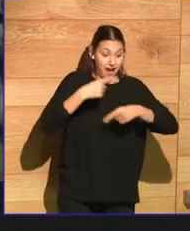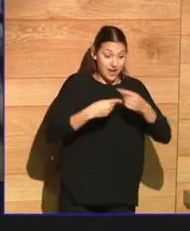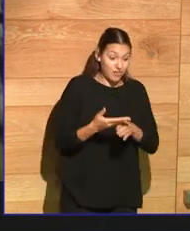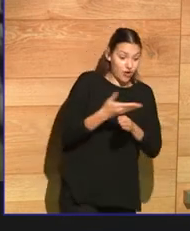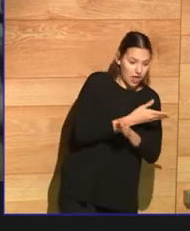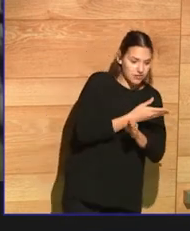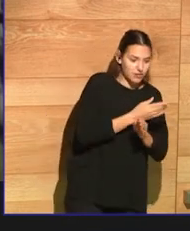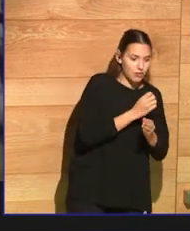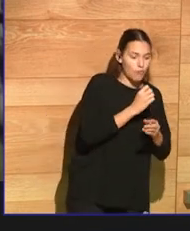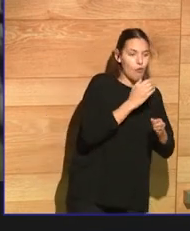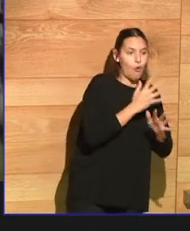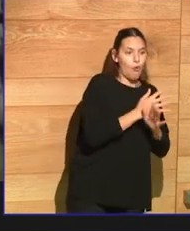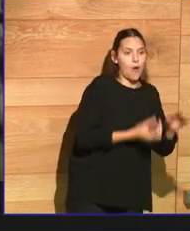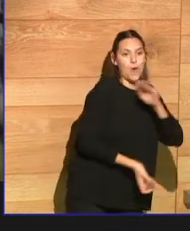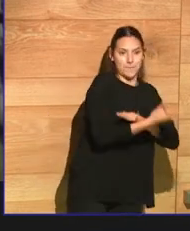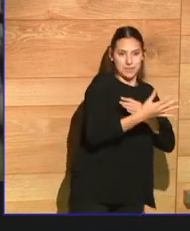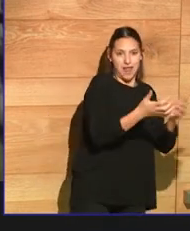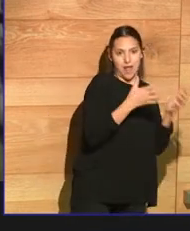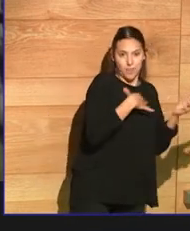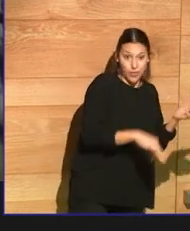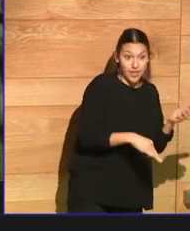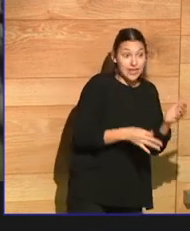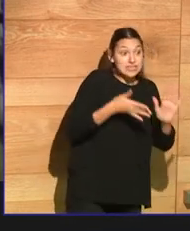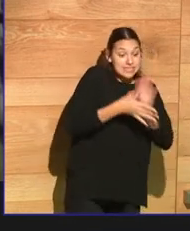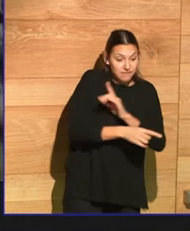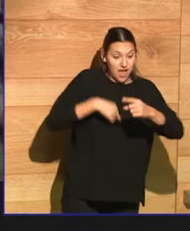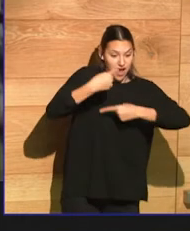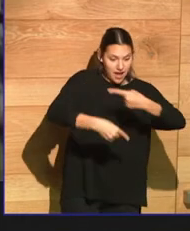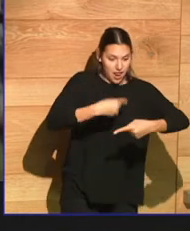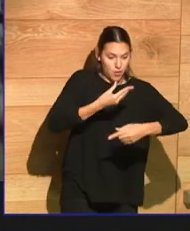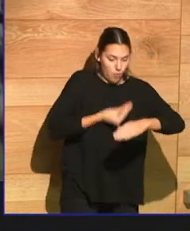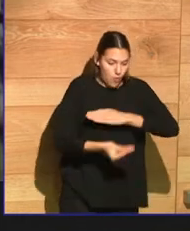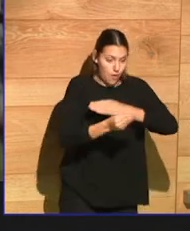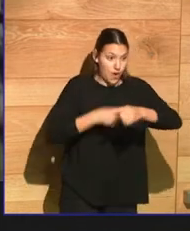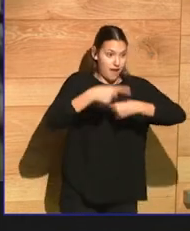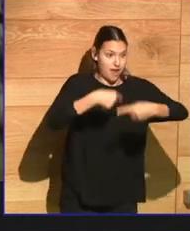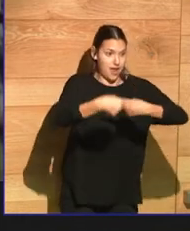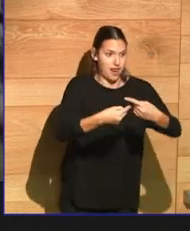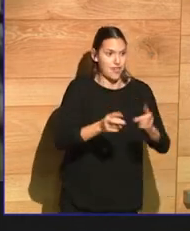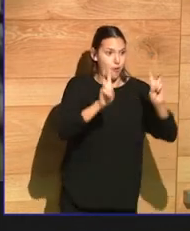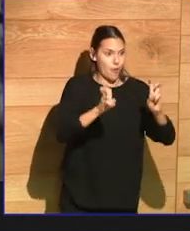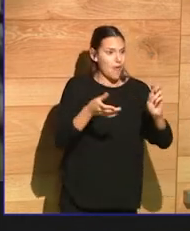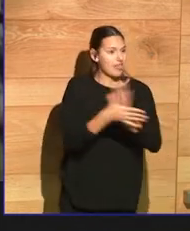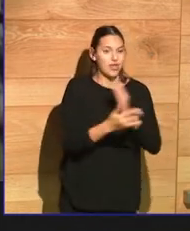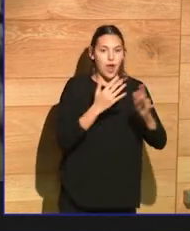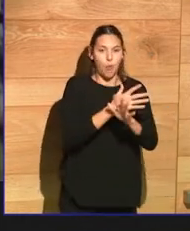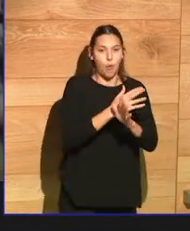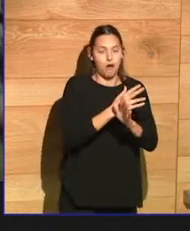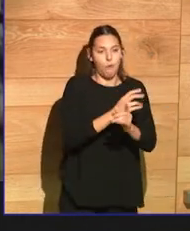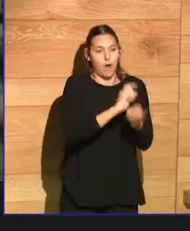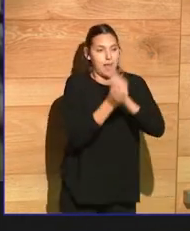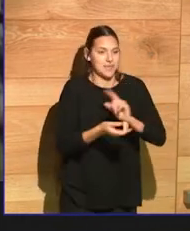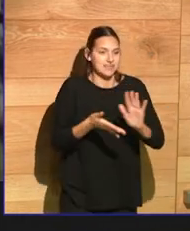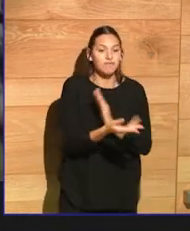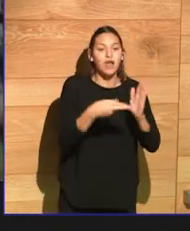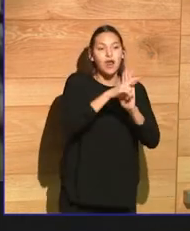new generation has to change the game, so the new generation can win. And so right now, what we're simply seeing is that young people